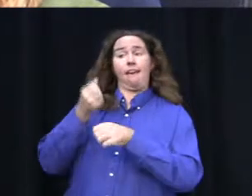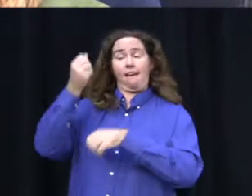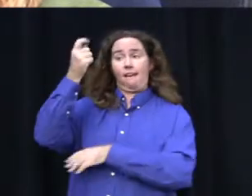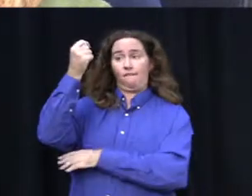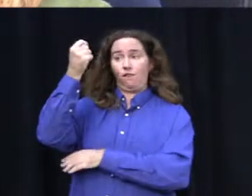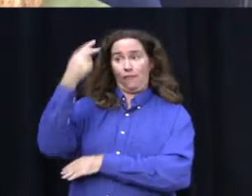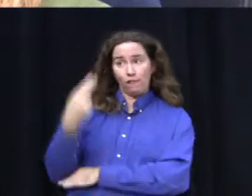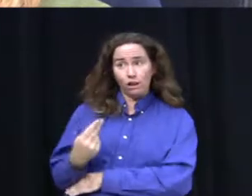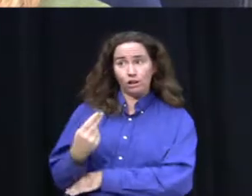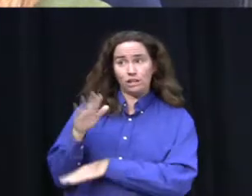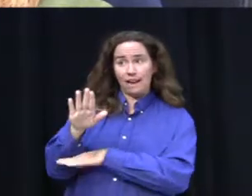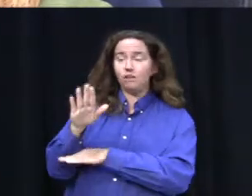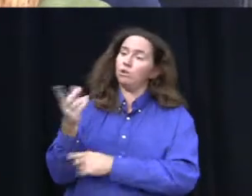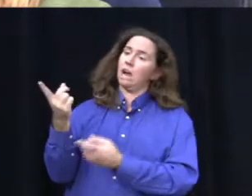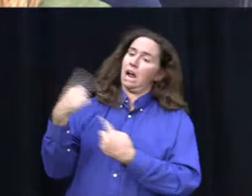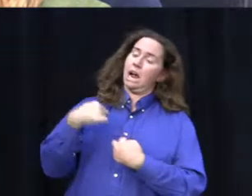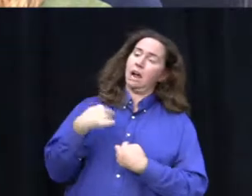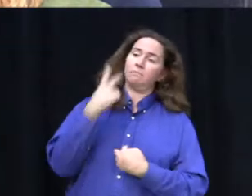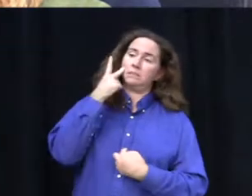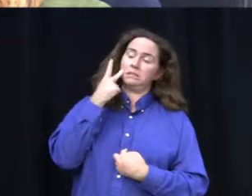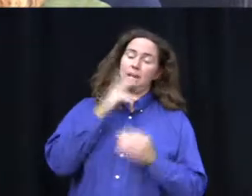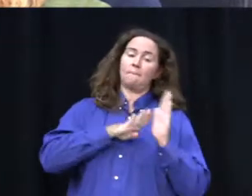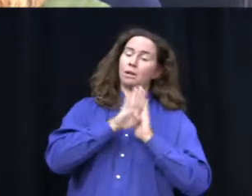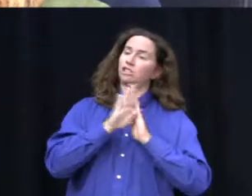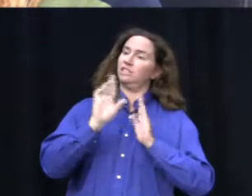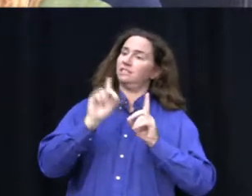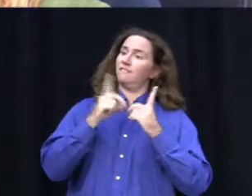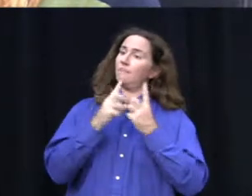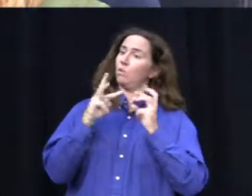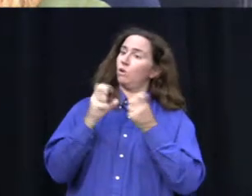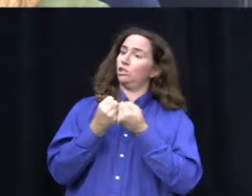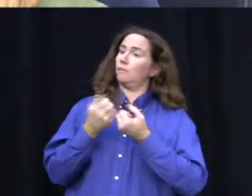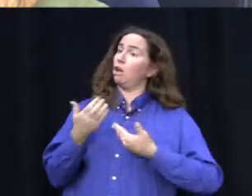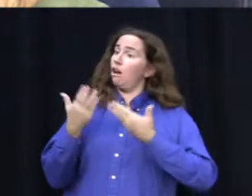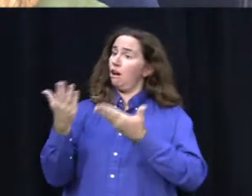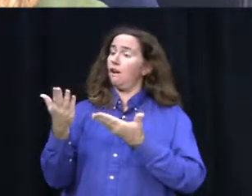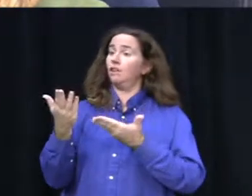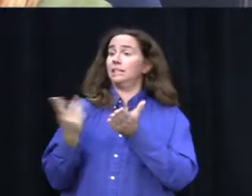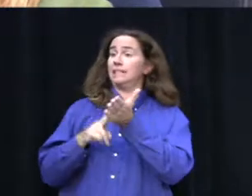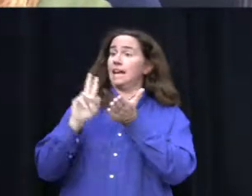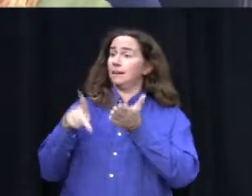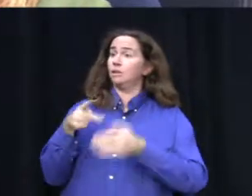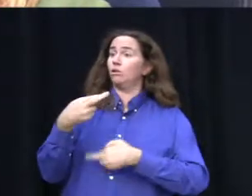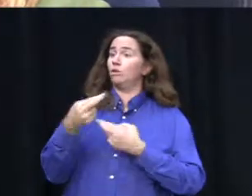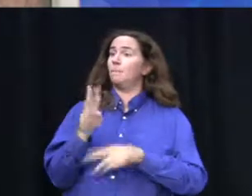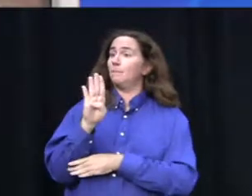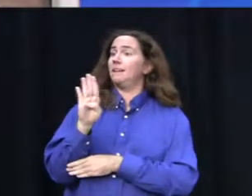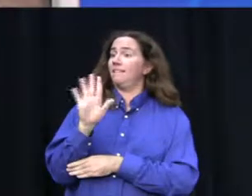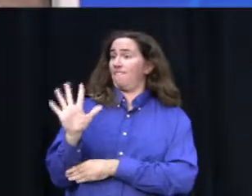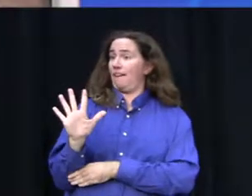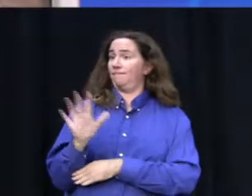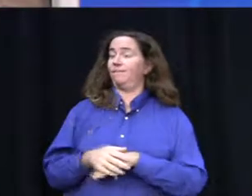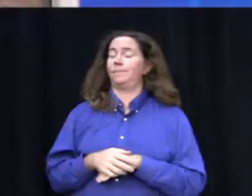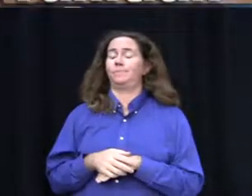afternoon. Stop by and see what personal development workshops will be offered. Sign-ups are in room B5. On